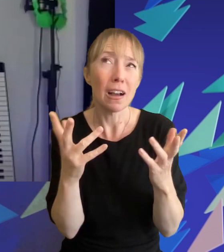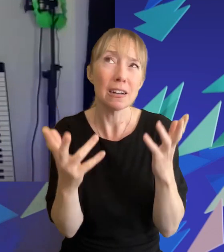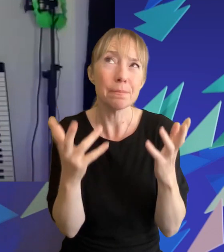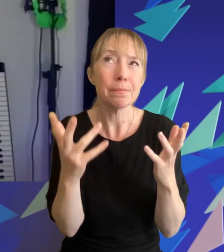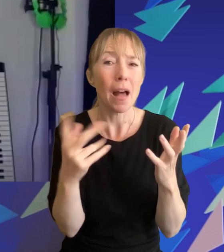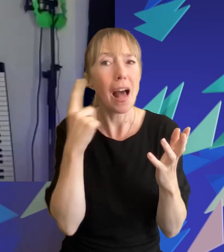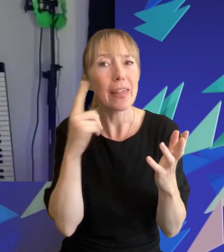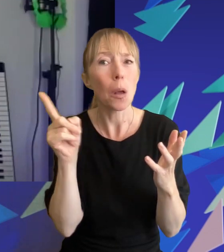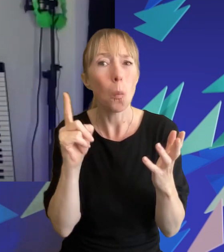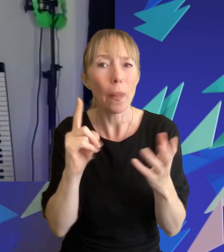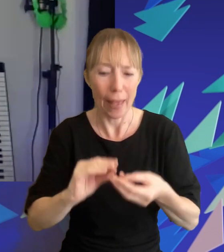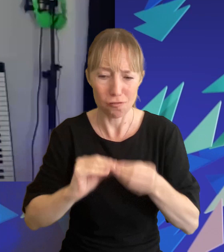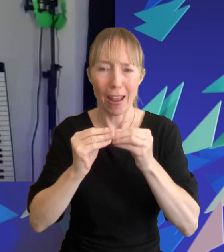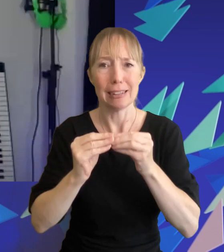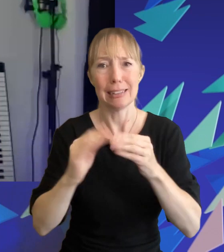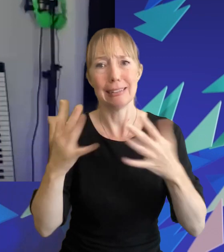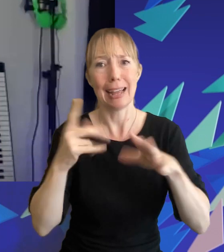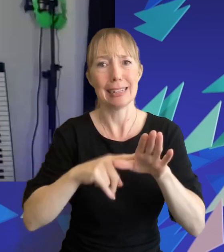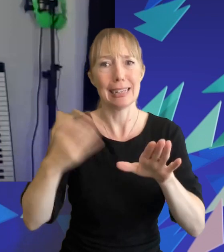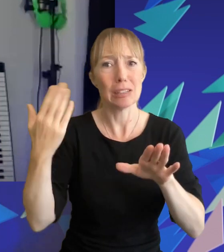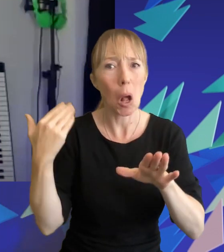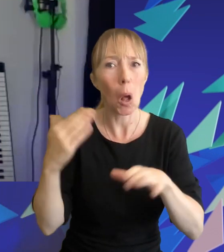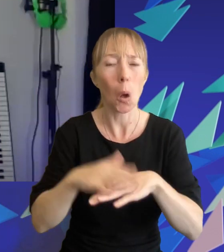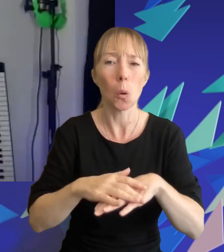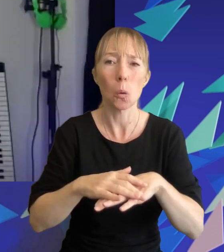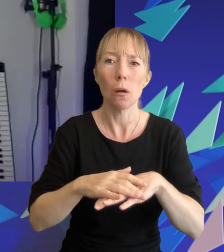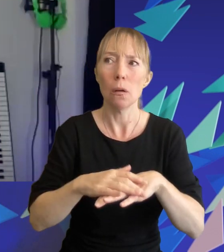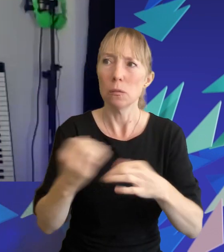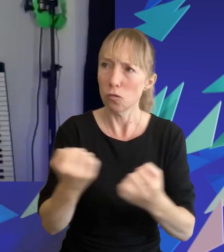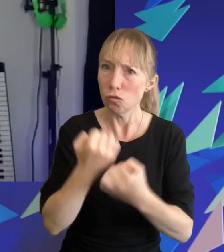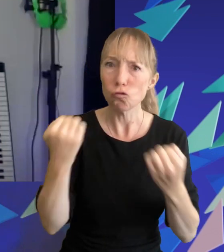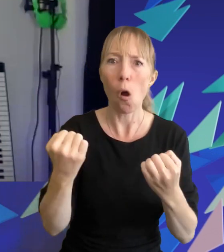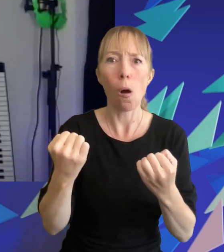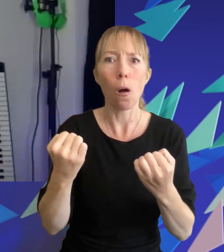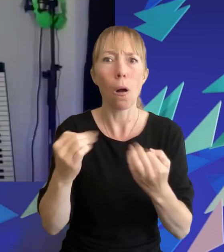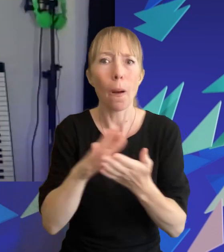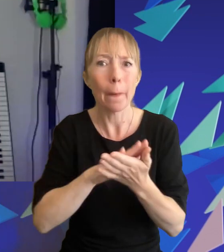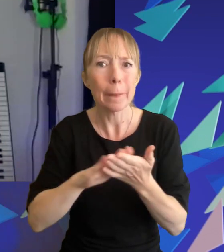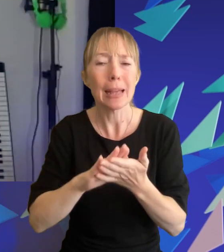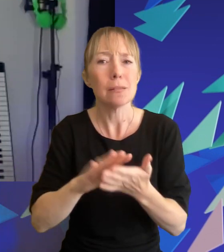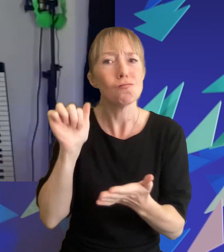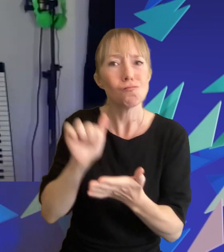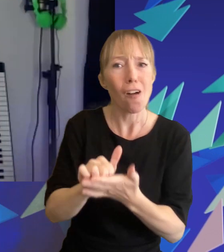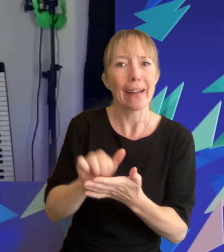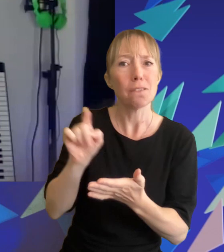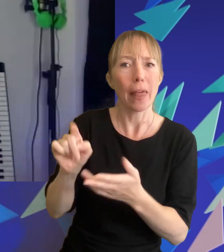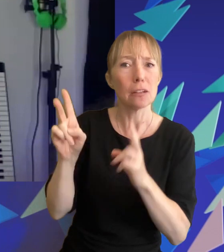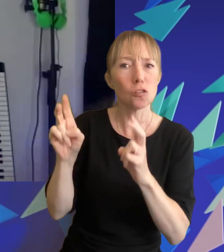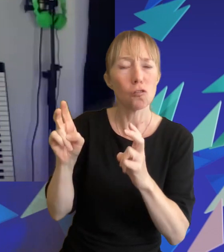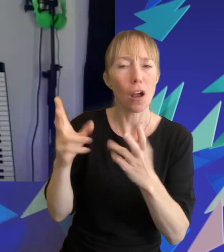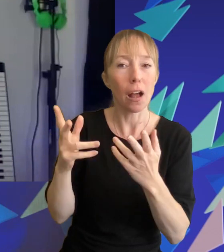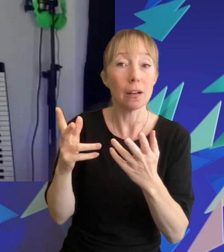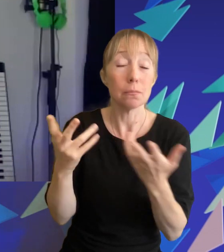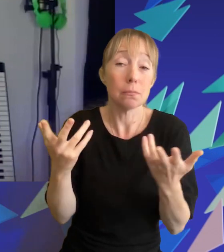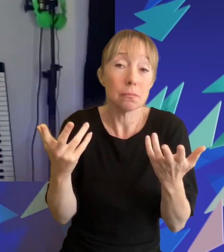something really really strong meaningful and that it was right for them to be doing that genre but yes